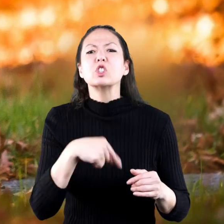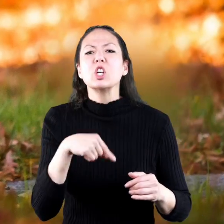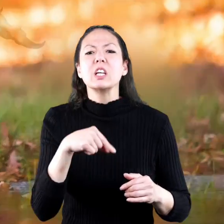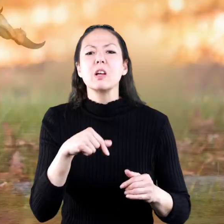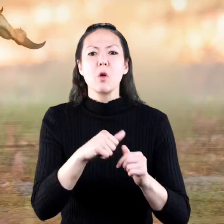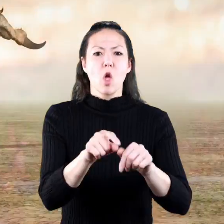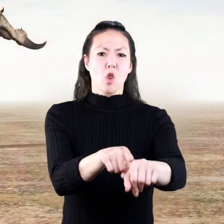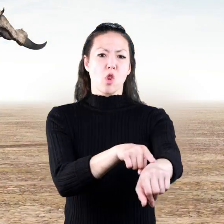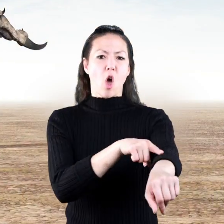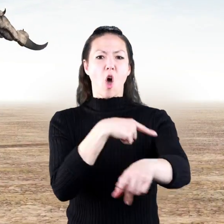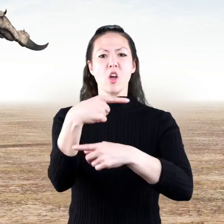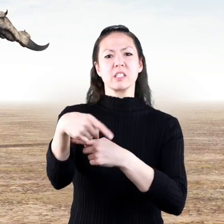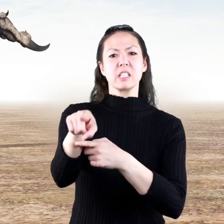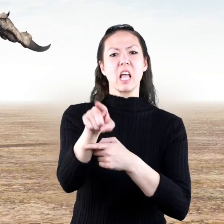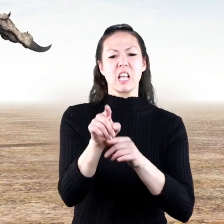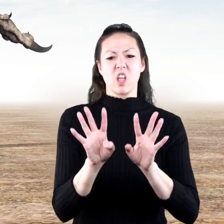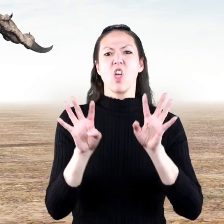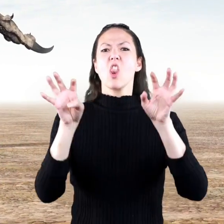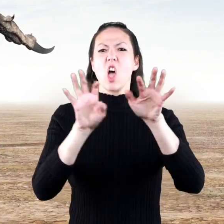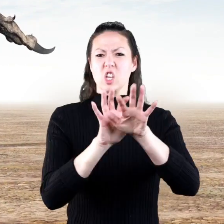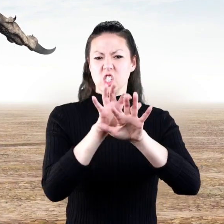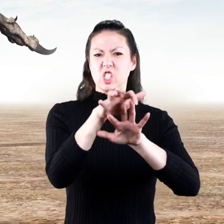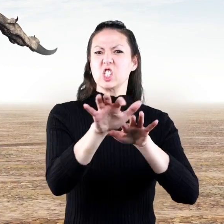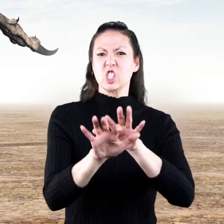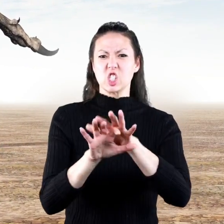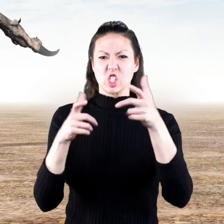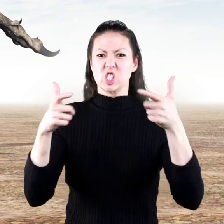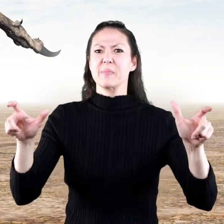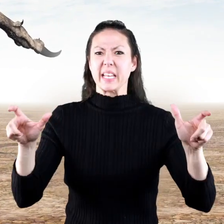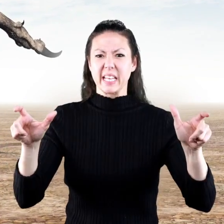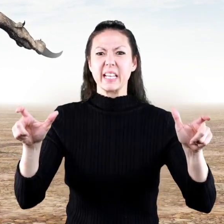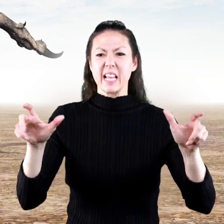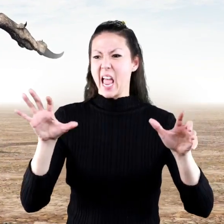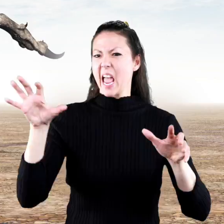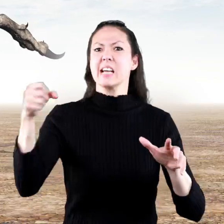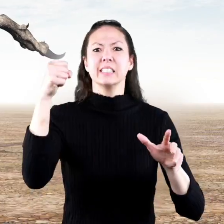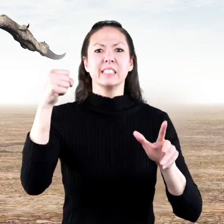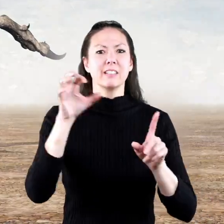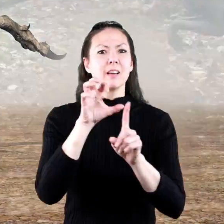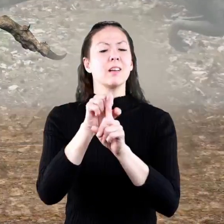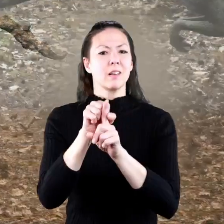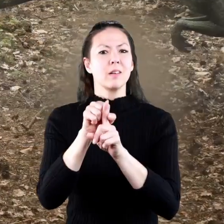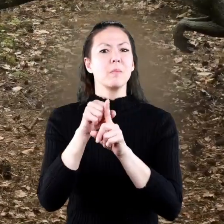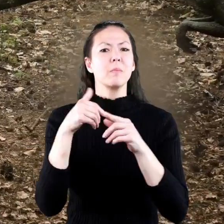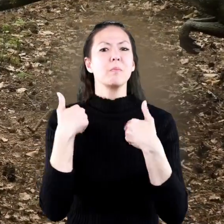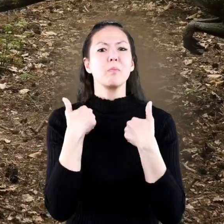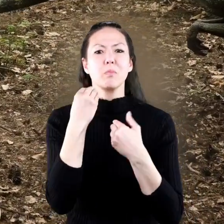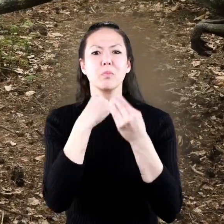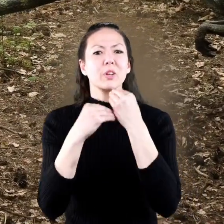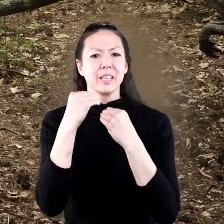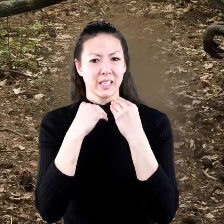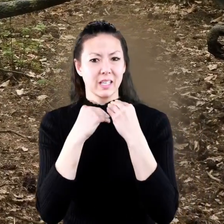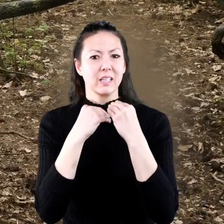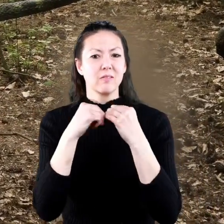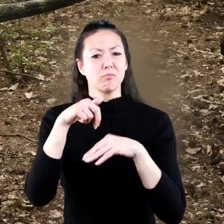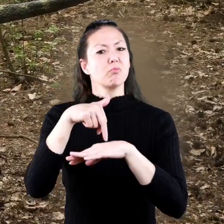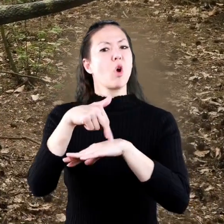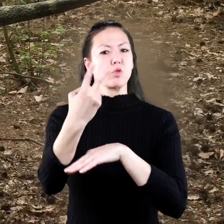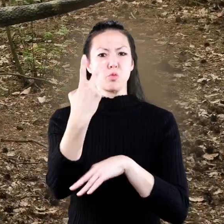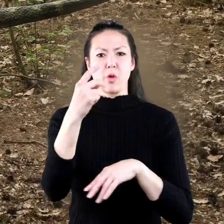size of a turkey with a long tail and it had a large claw that it would use to seize its prey as you can see